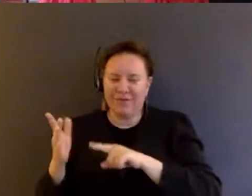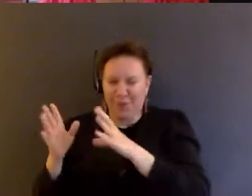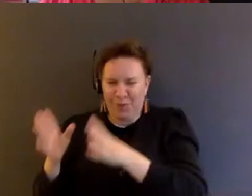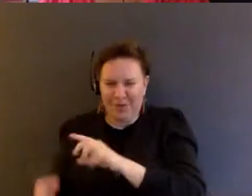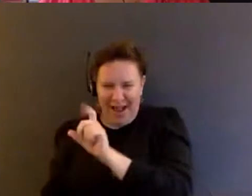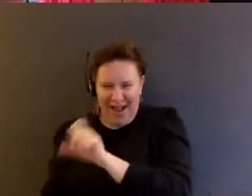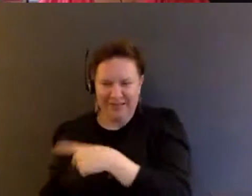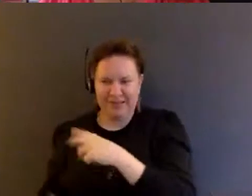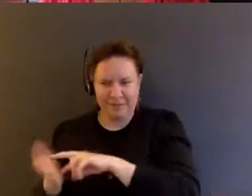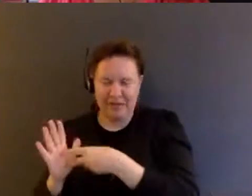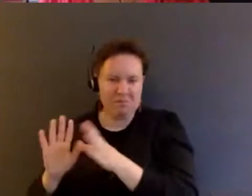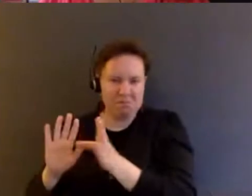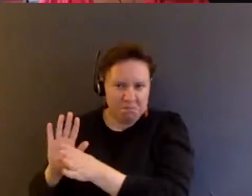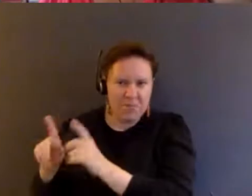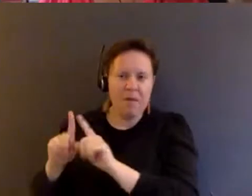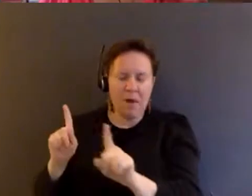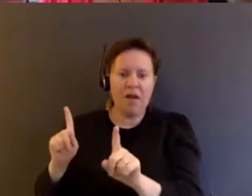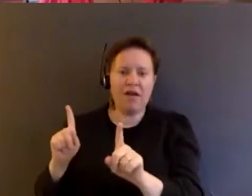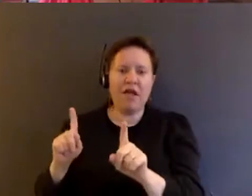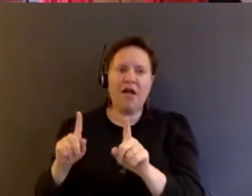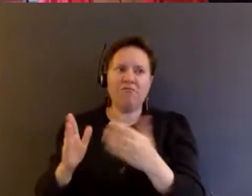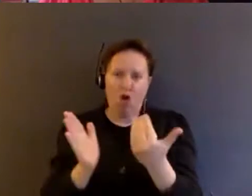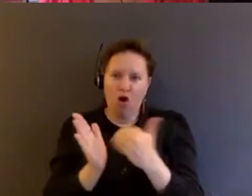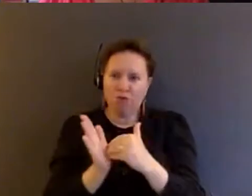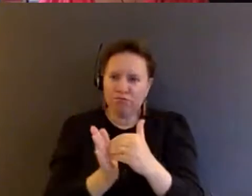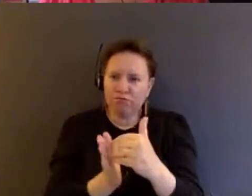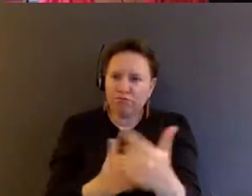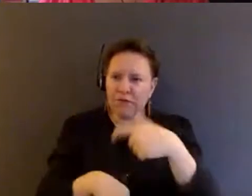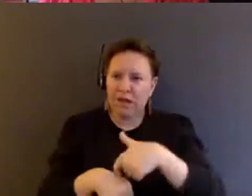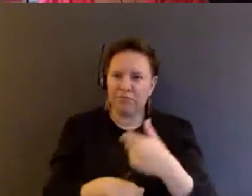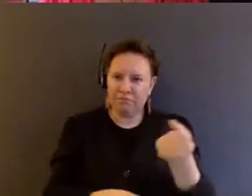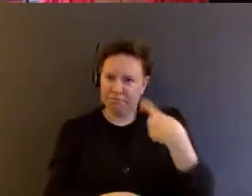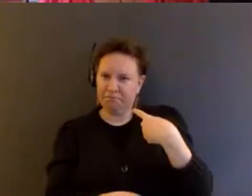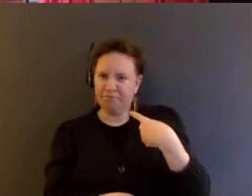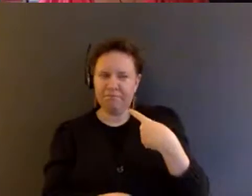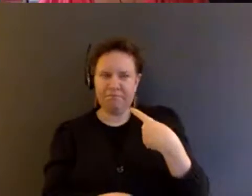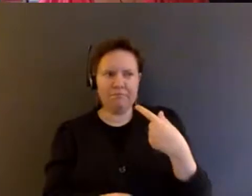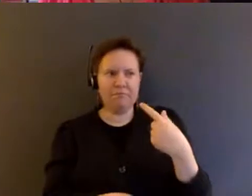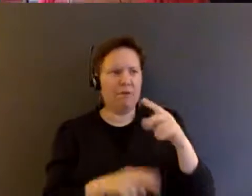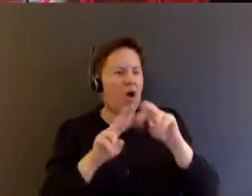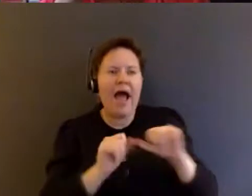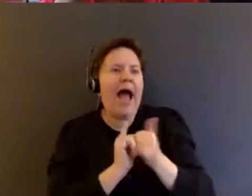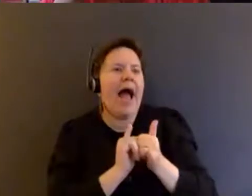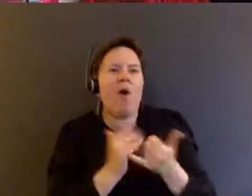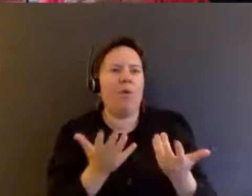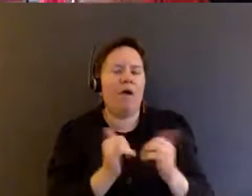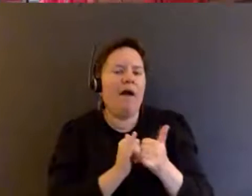is actually asking, but I think that's kind of the, what gets asked the most. And I want